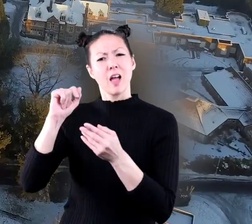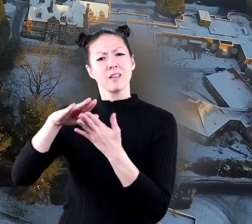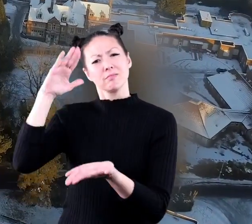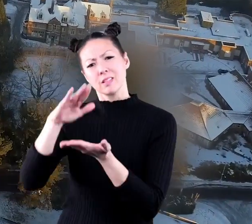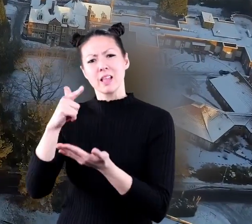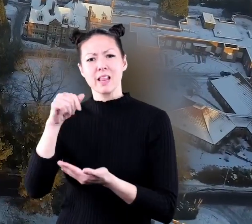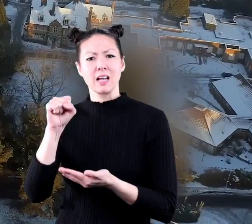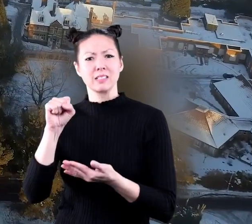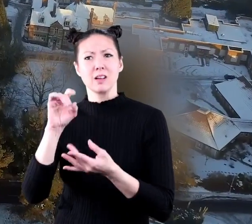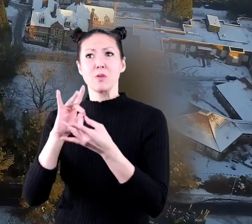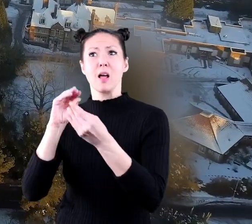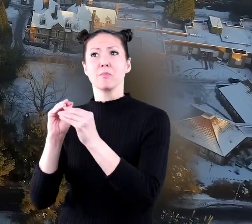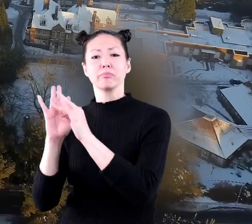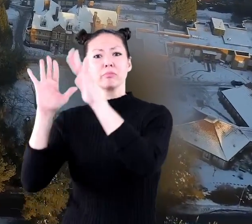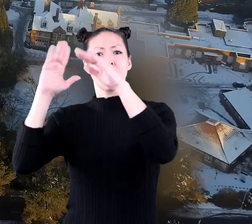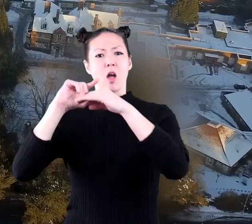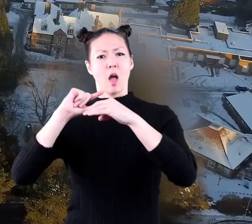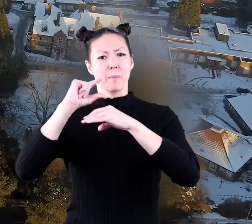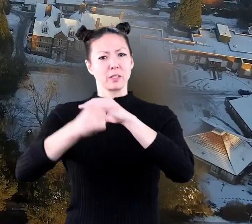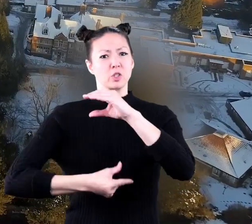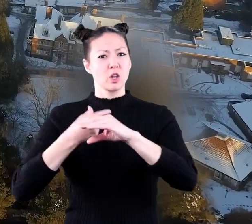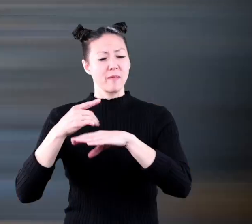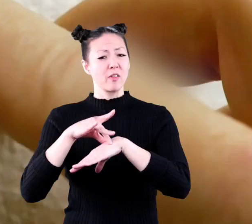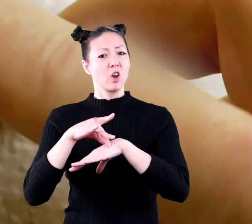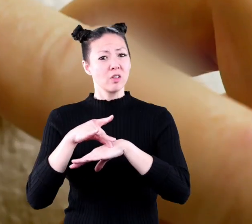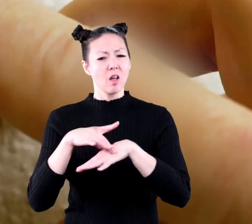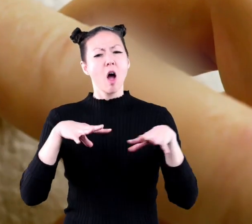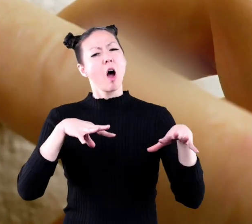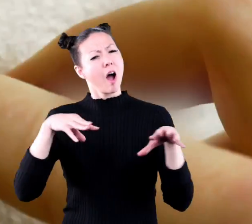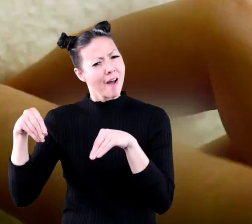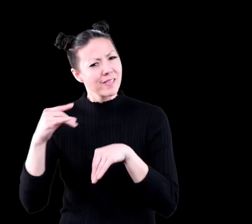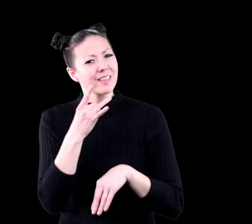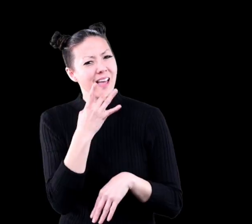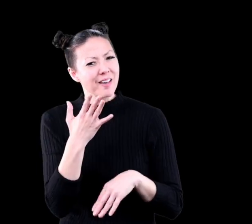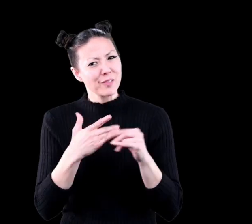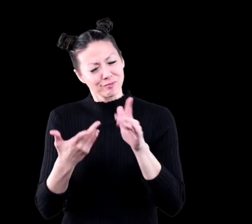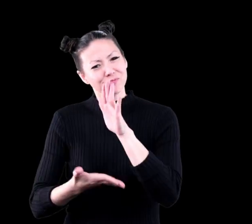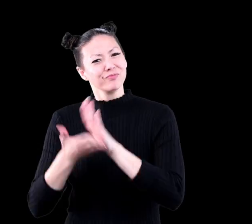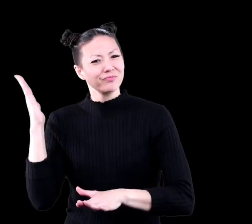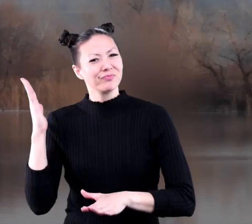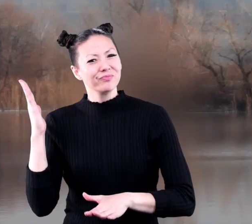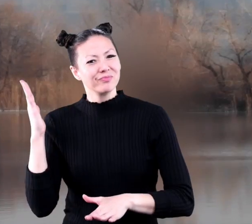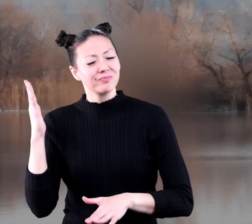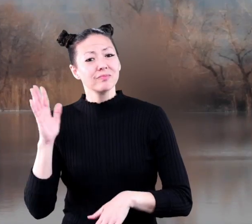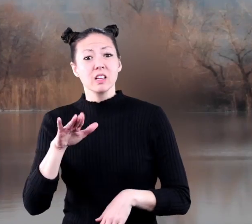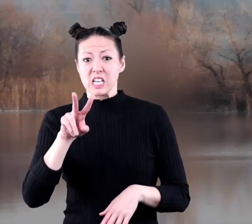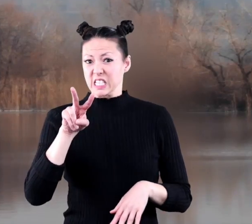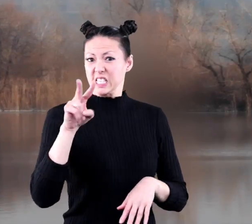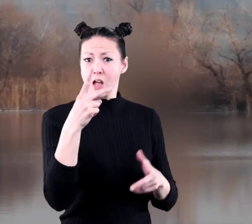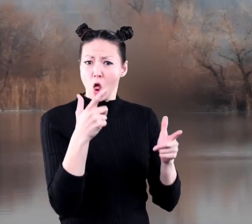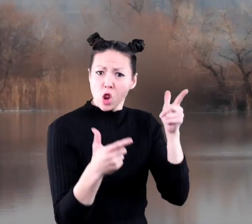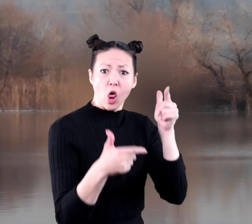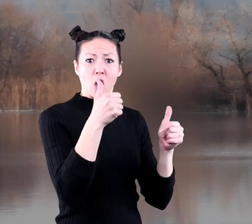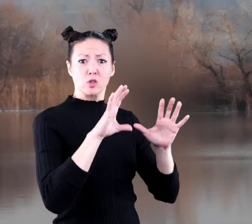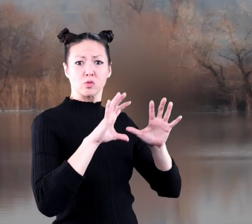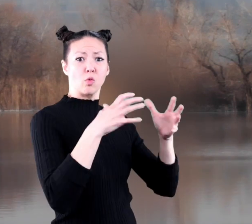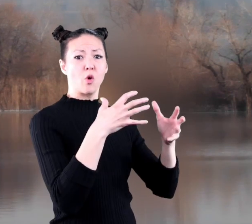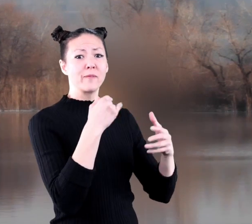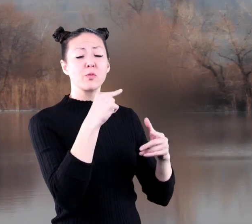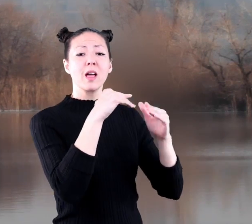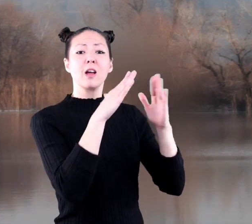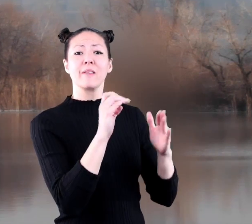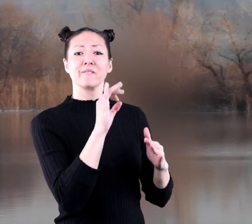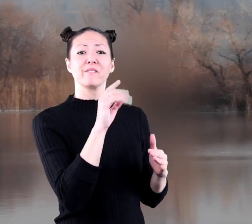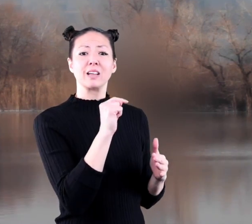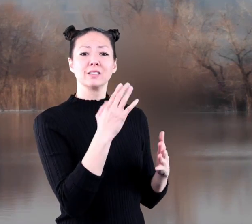released into the atmosphere. Turn off the lights. The second largest source of greenhouse